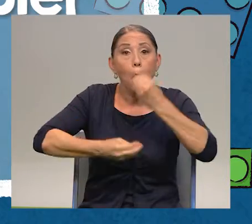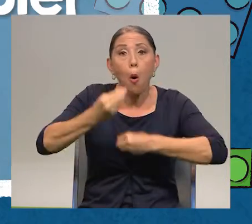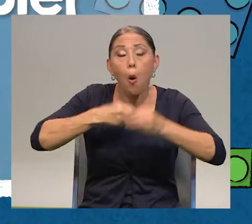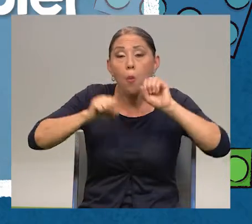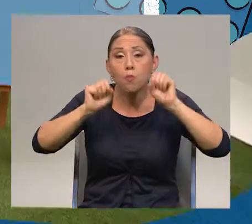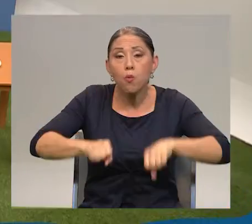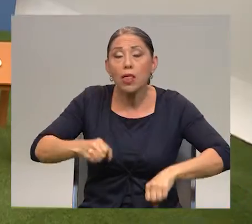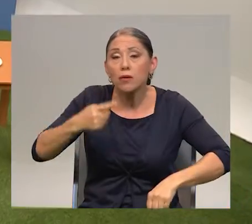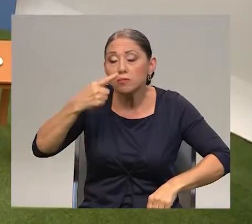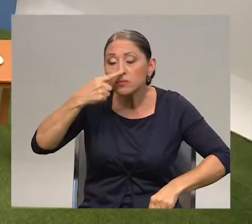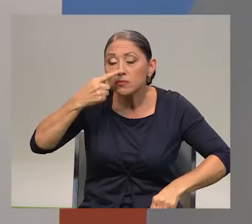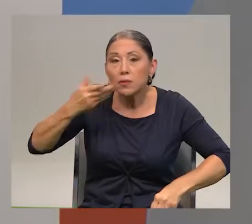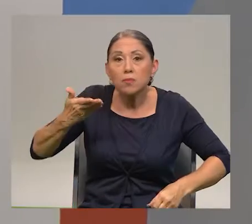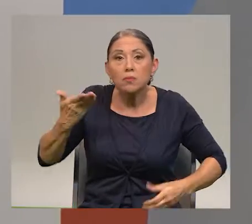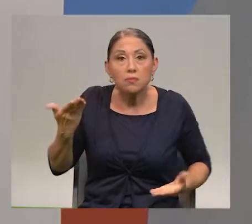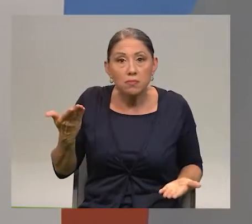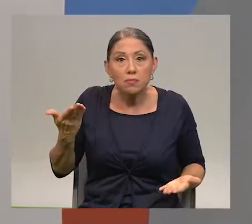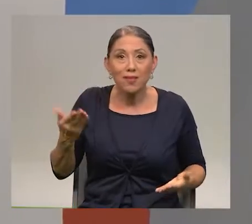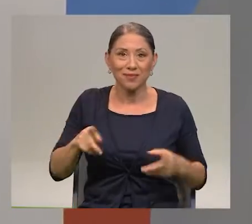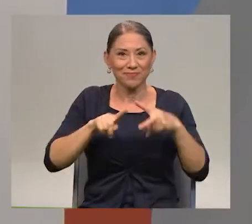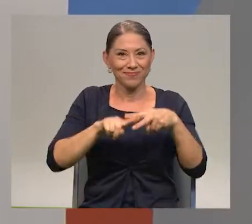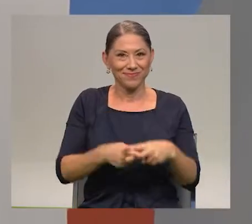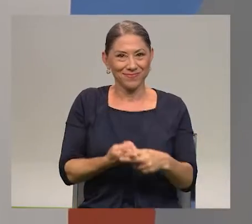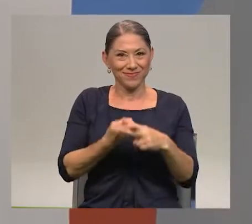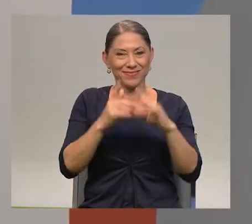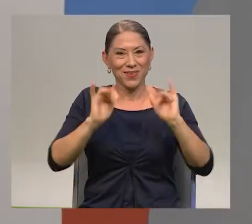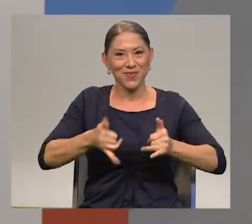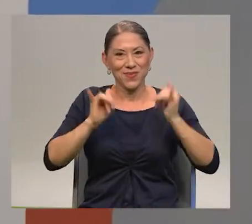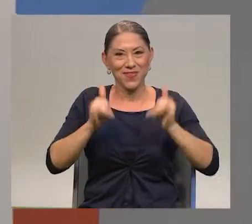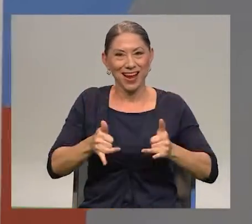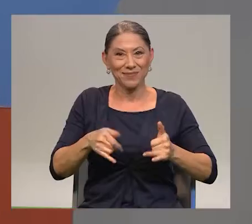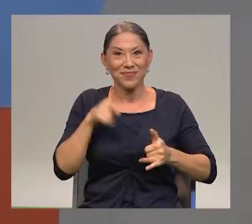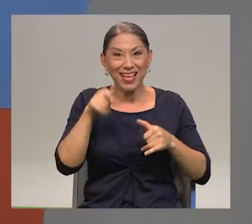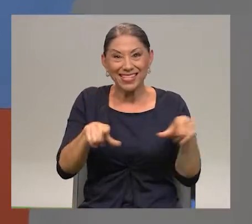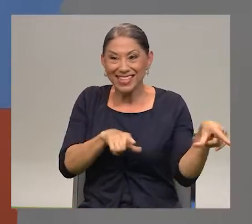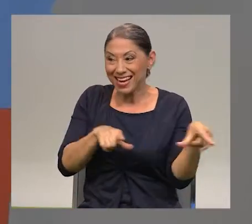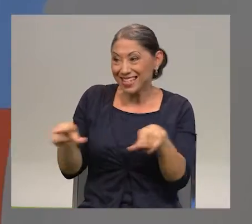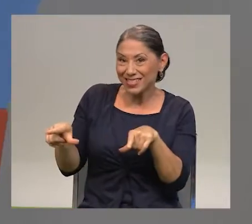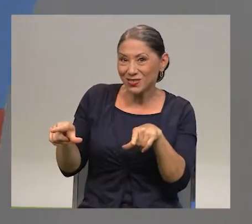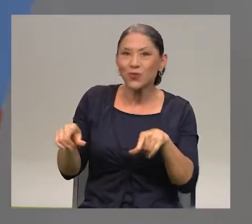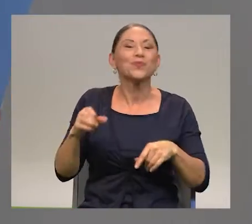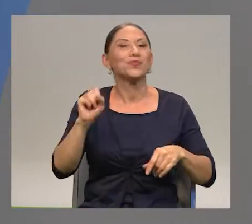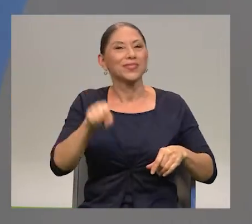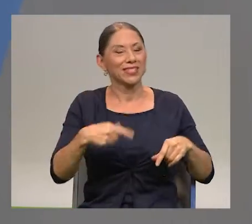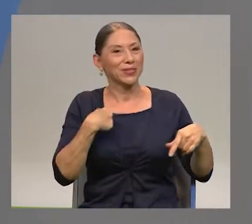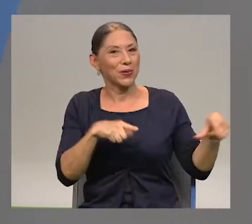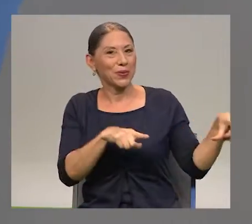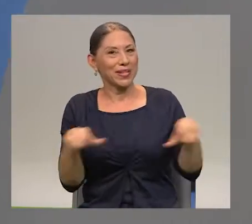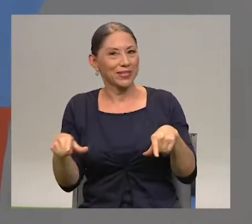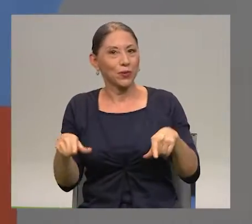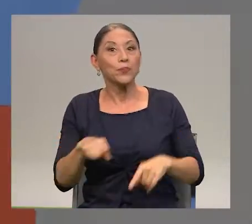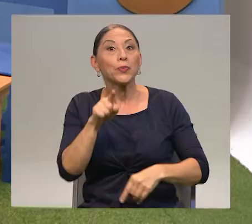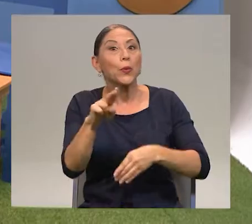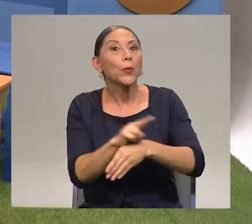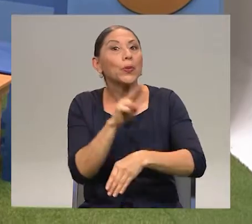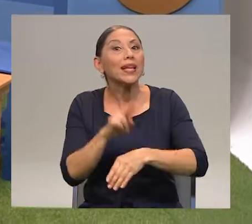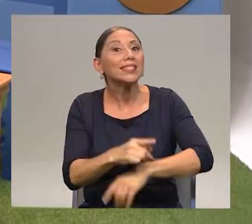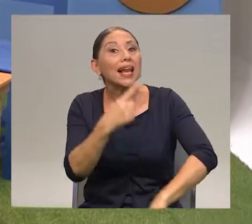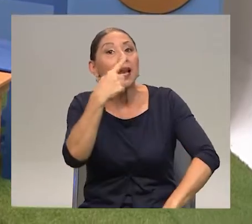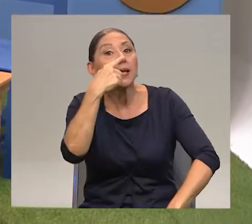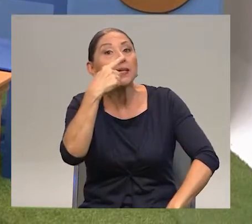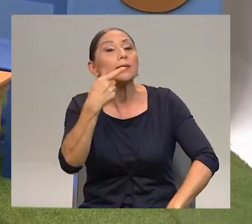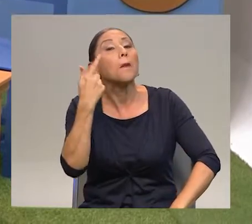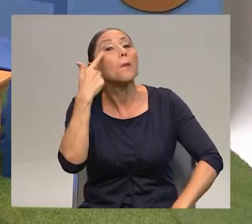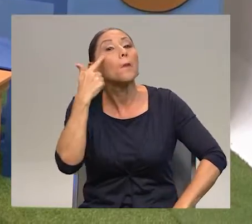Okay. We are going to start playing. Are you ready? I'm ready. You are going to use your nose. Show me your nose. Very good.